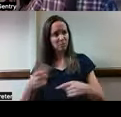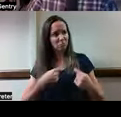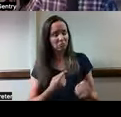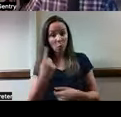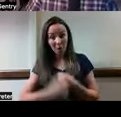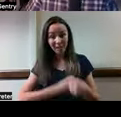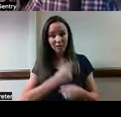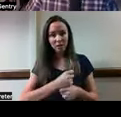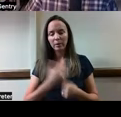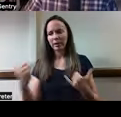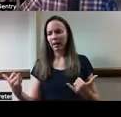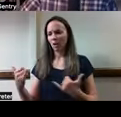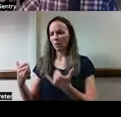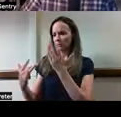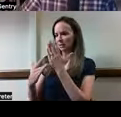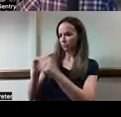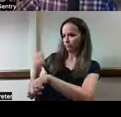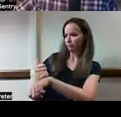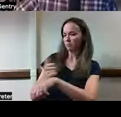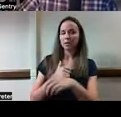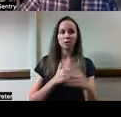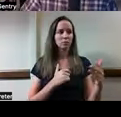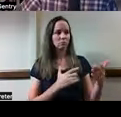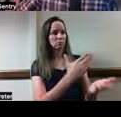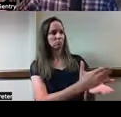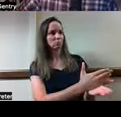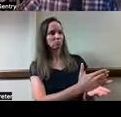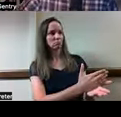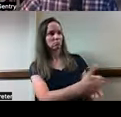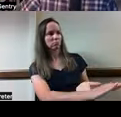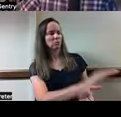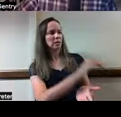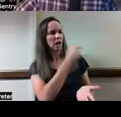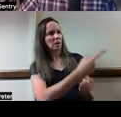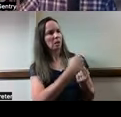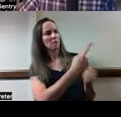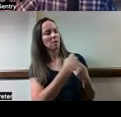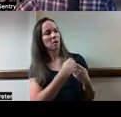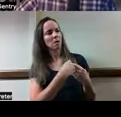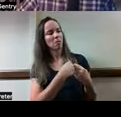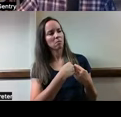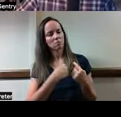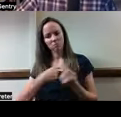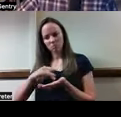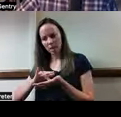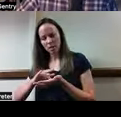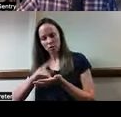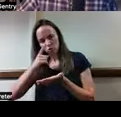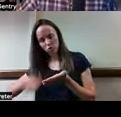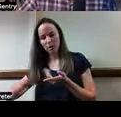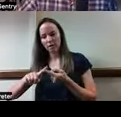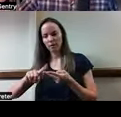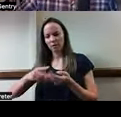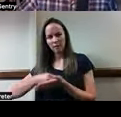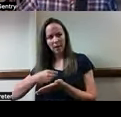come to her home to make sure that she was safe at home. That she was taking her home, meds, that she was managing her finances and doing all those sorts of things that her